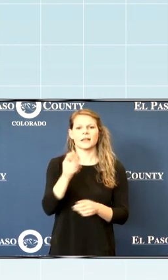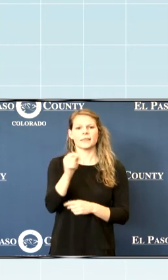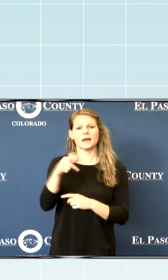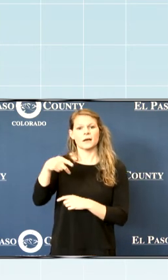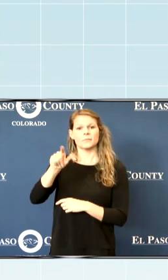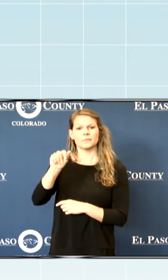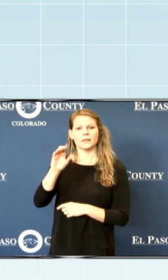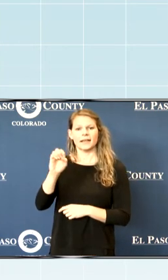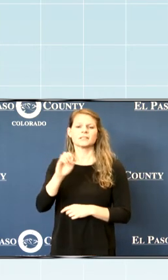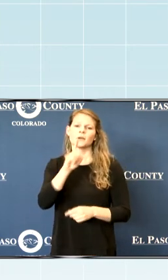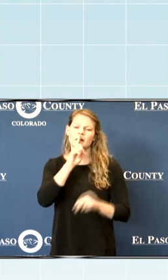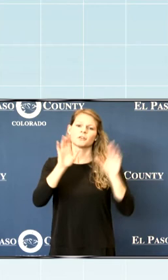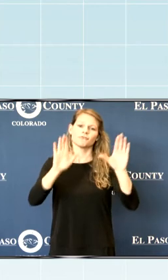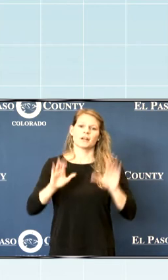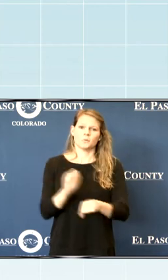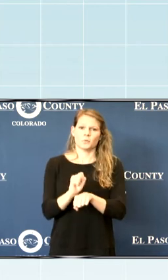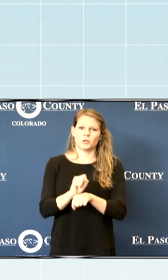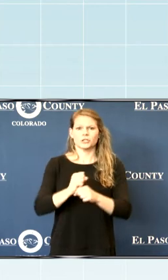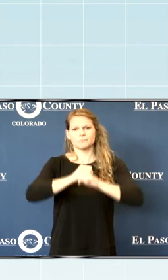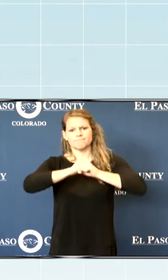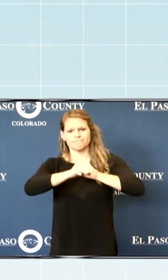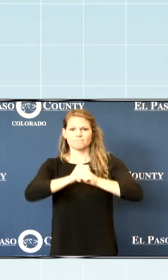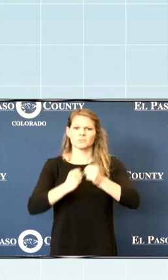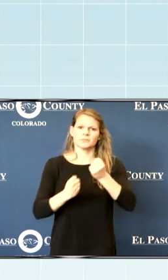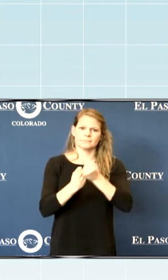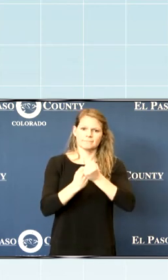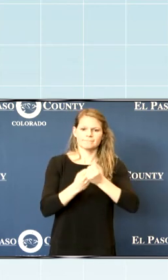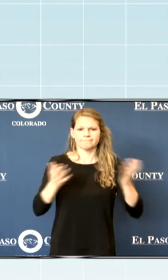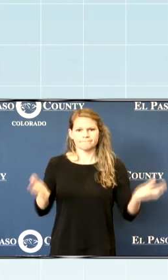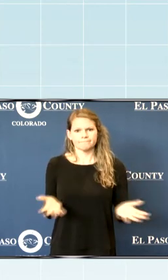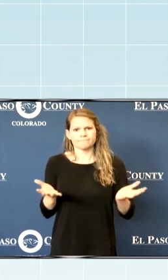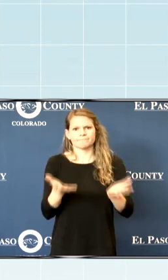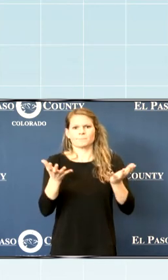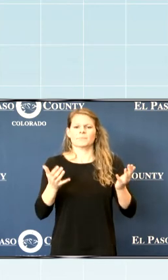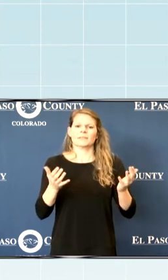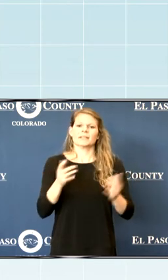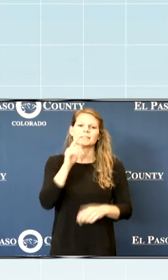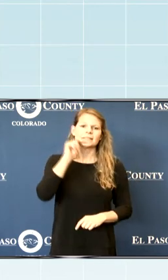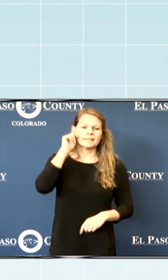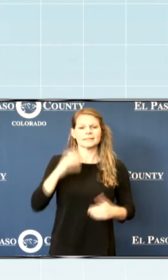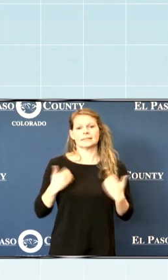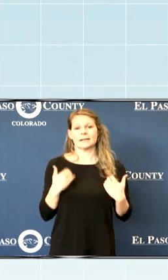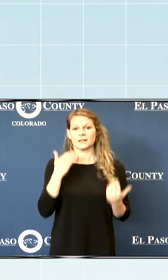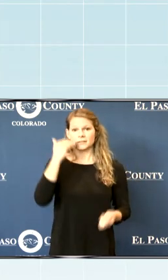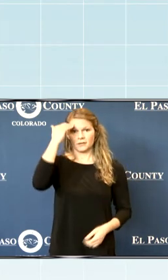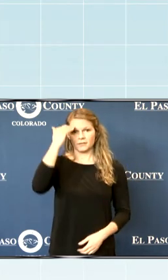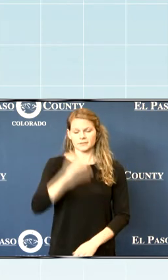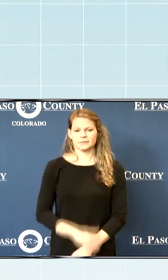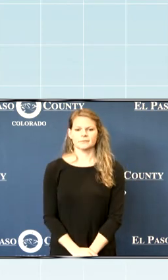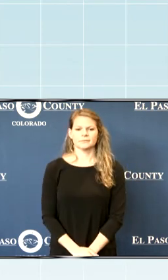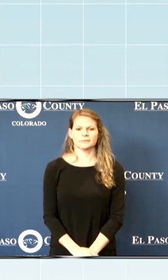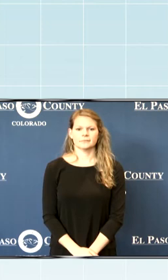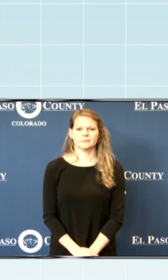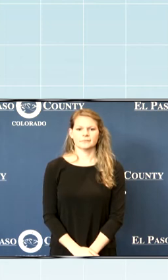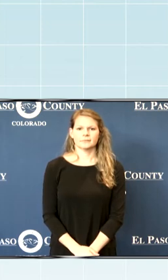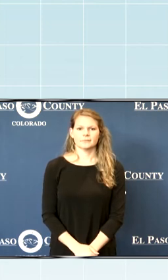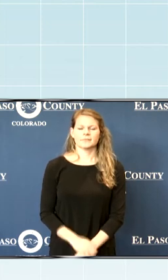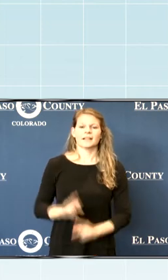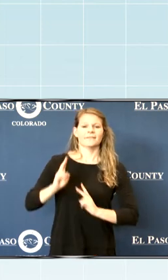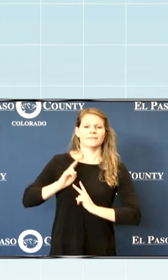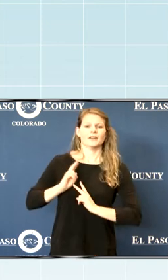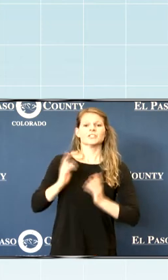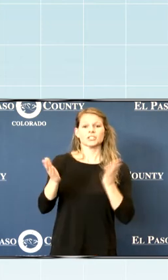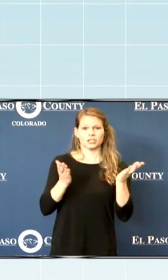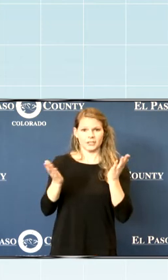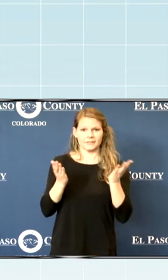incredible work to protect, support, and build up marginalized teens and young adults. Mount Carmel Veterans Services,